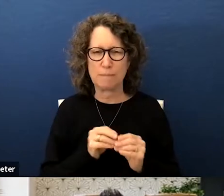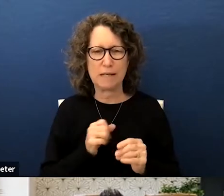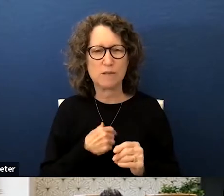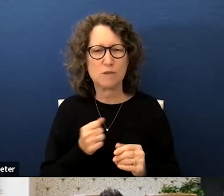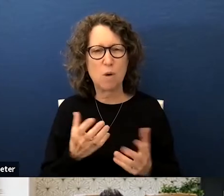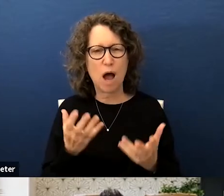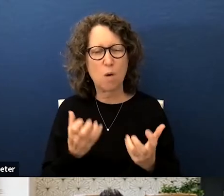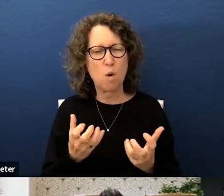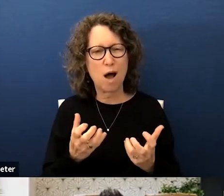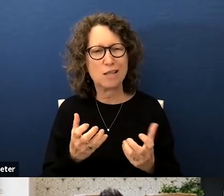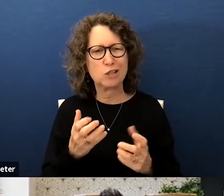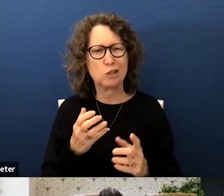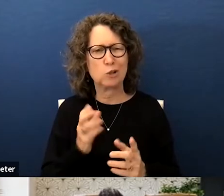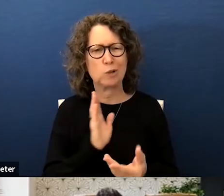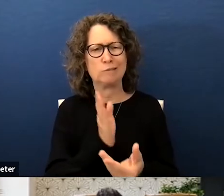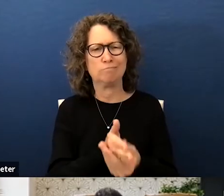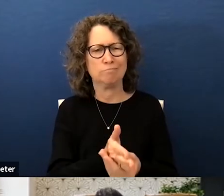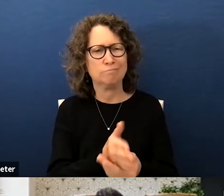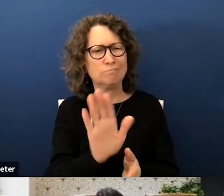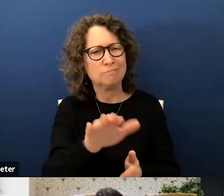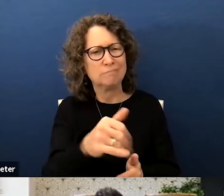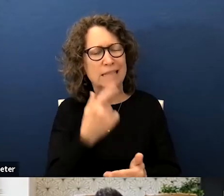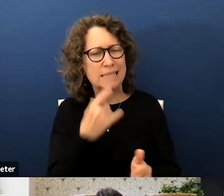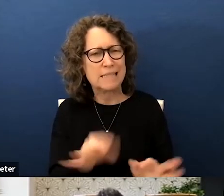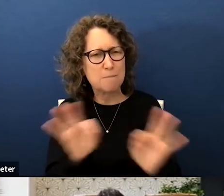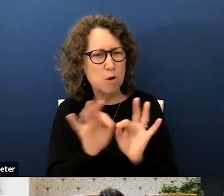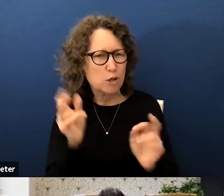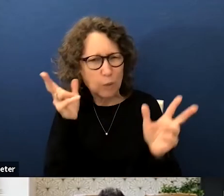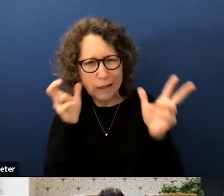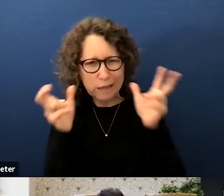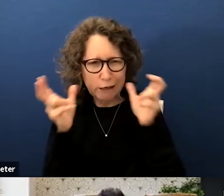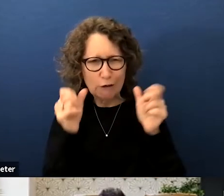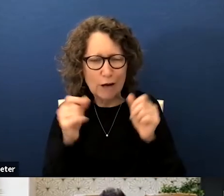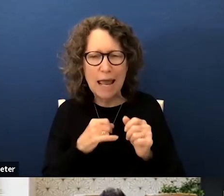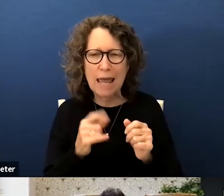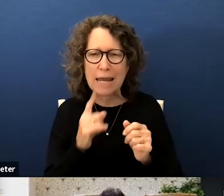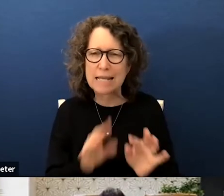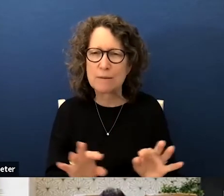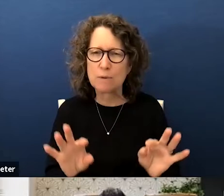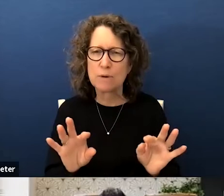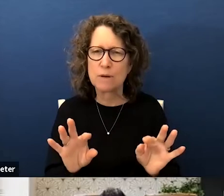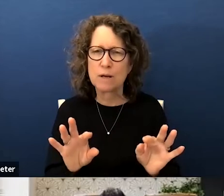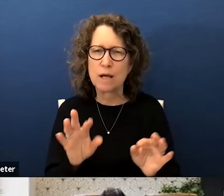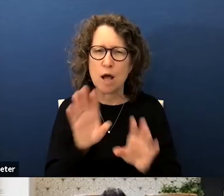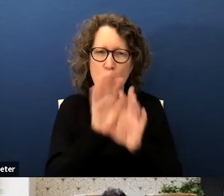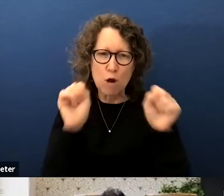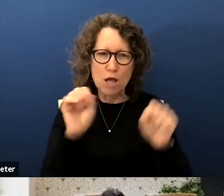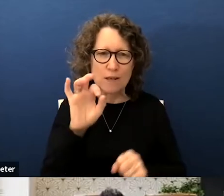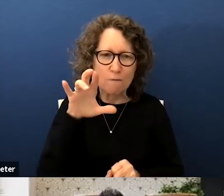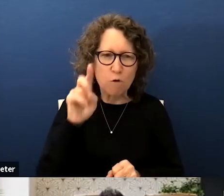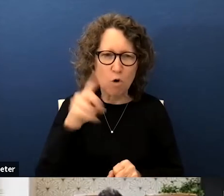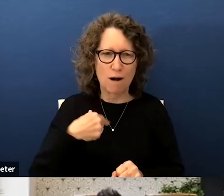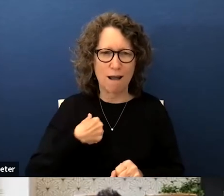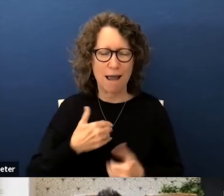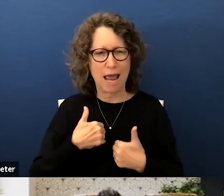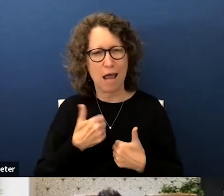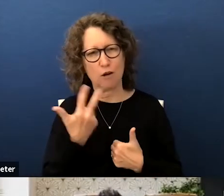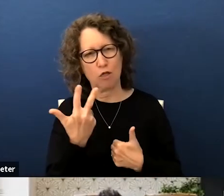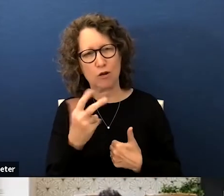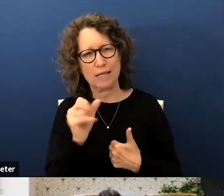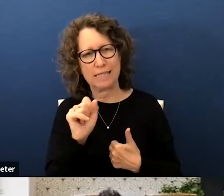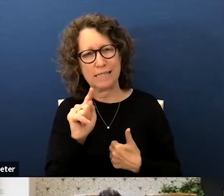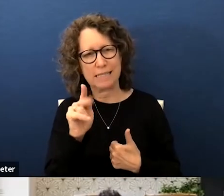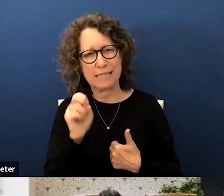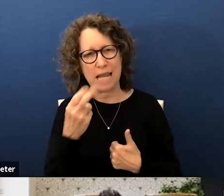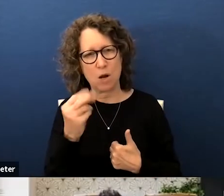want to flag that i do think it's important to hear and i we asked that um president ford and i had a meeting with um three of the stakeholders